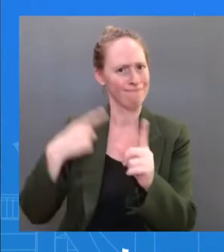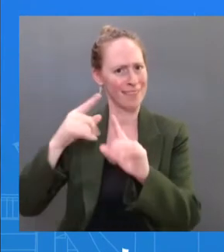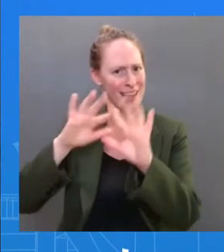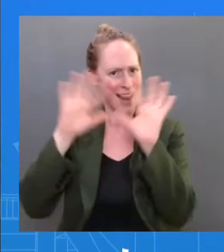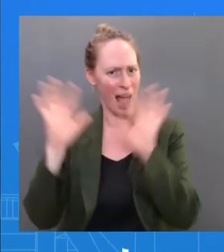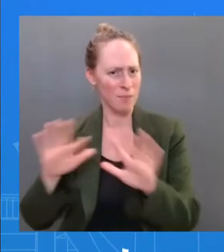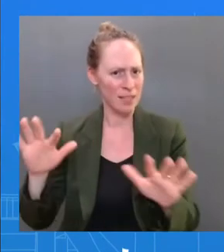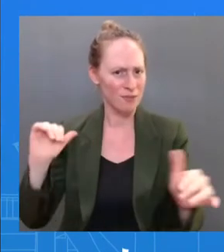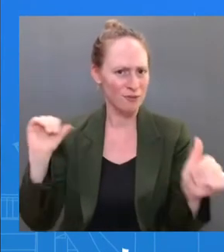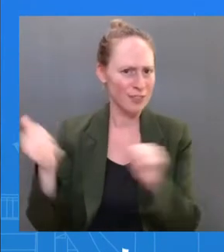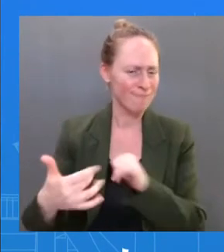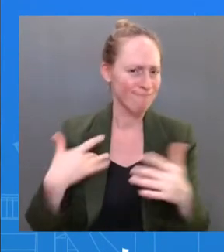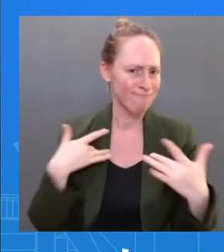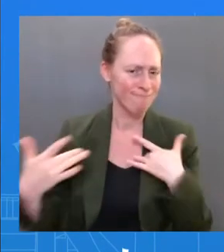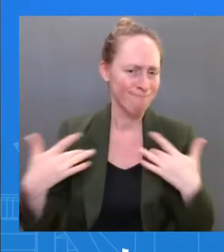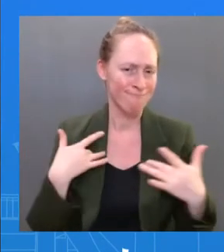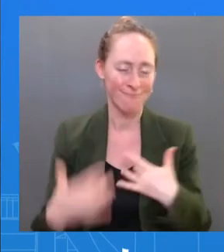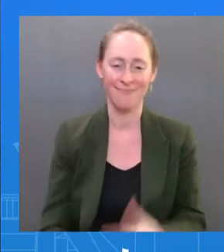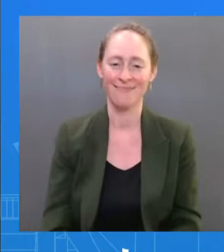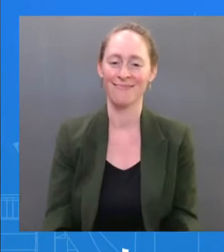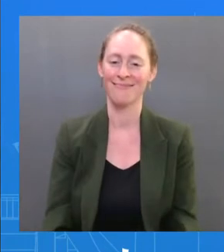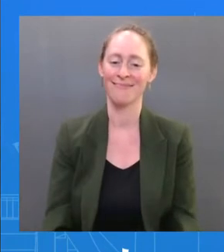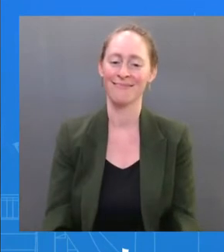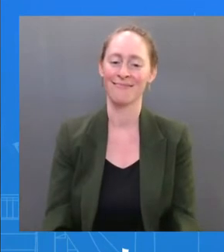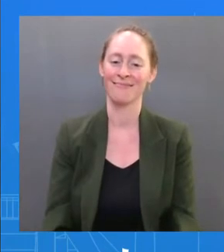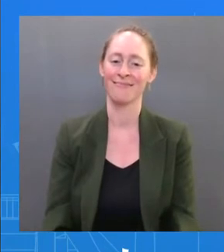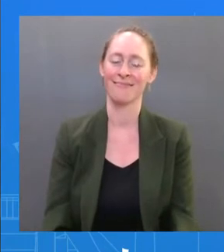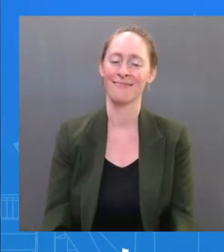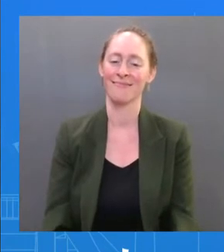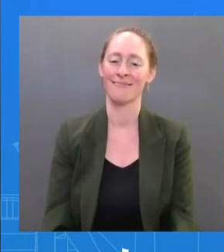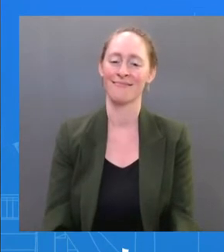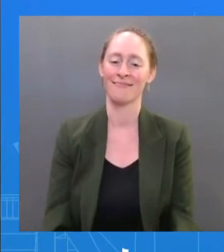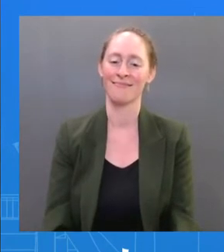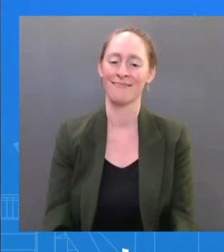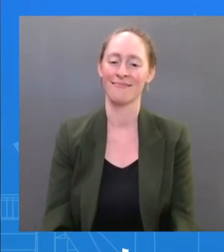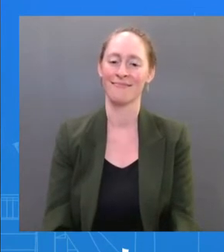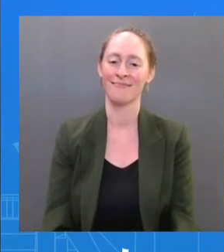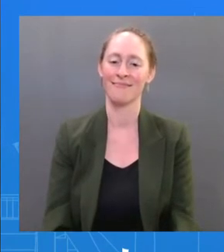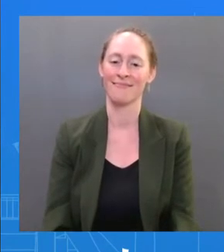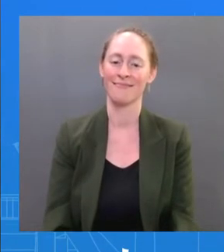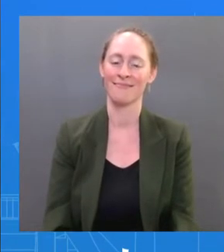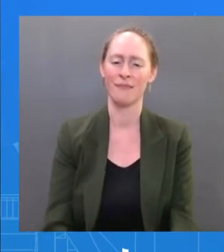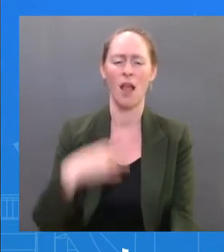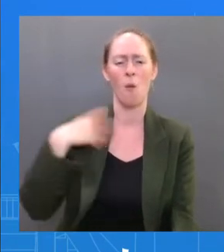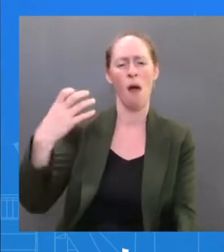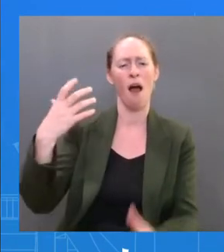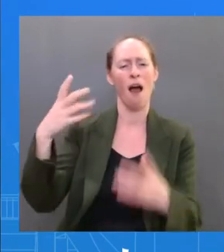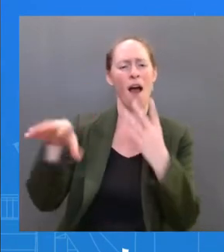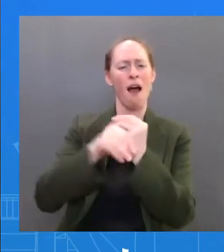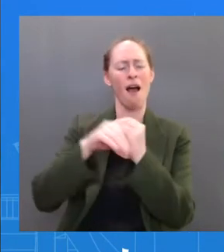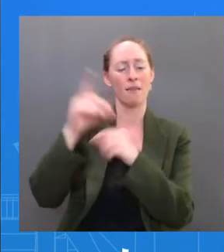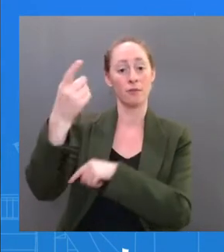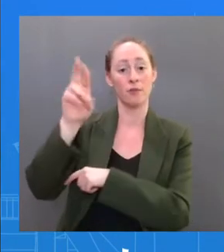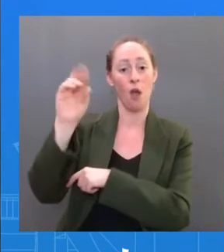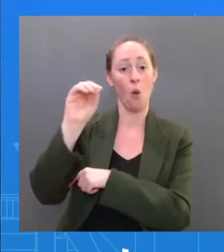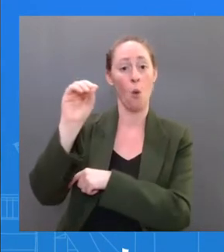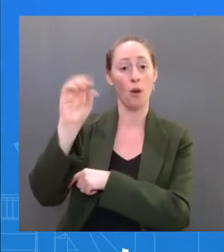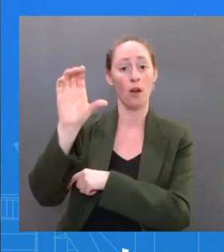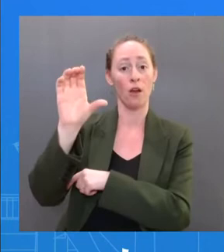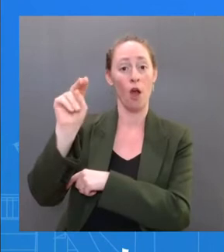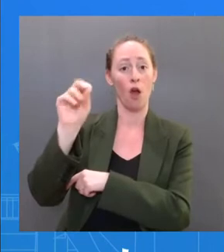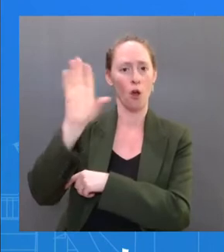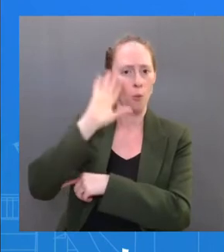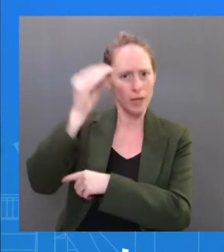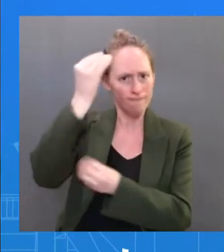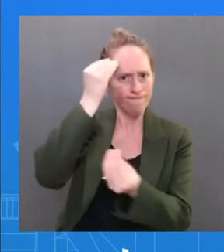— get daily updates from Dr. O'Connor and how he's doing. So I just wanted to add that, and we'll just continue to talk. Okay. The A couple of simple questions, if I